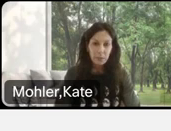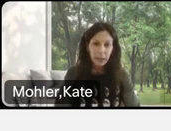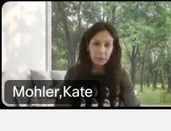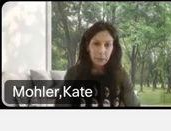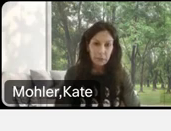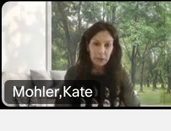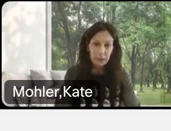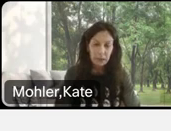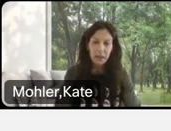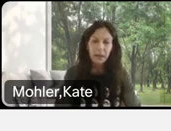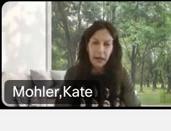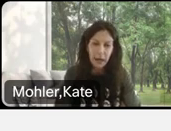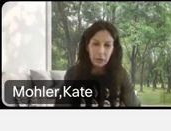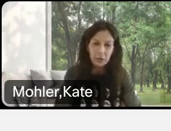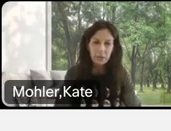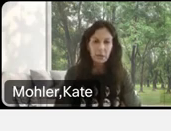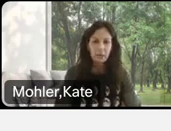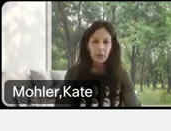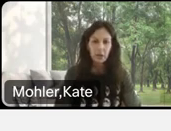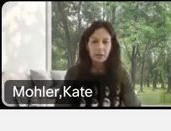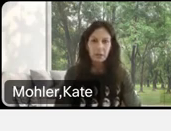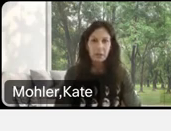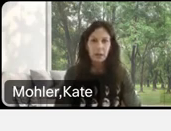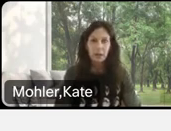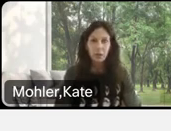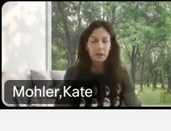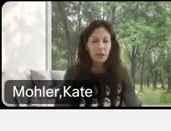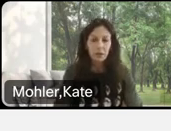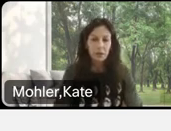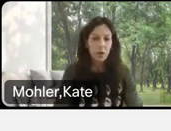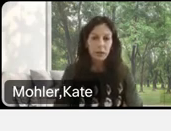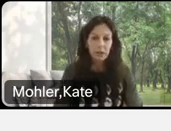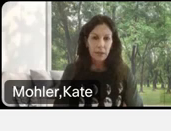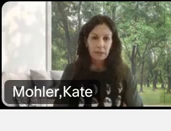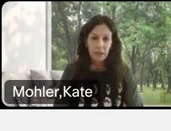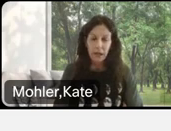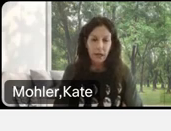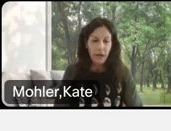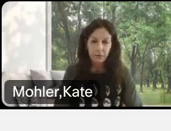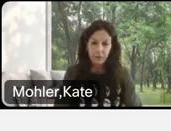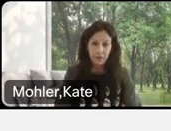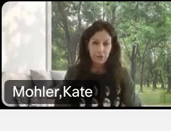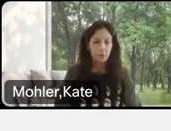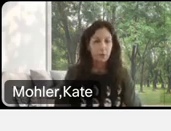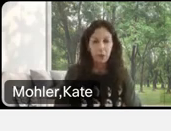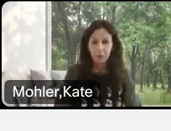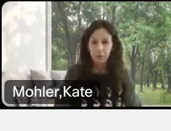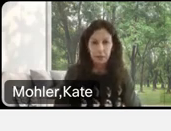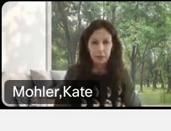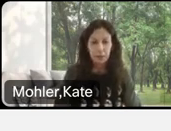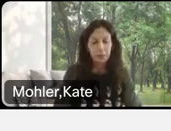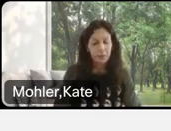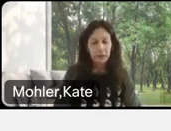anticipating people's needs. Counts, you know, it. We don't no one expects. Every event to be